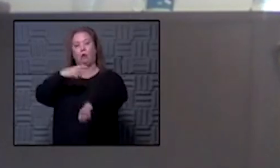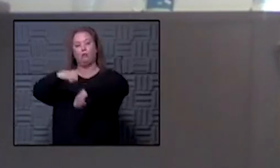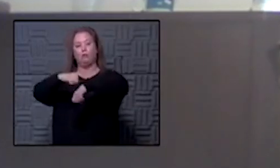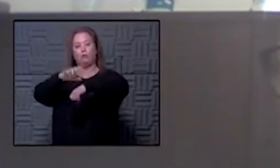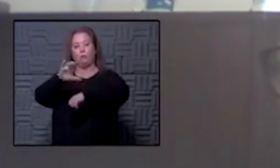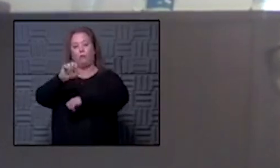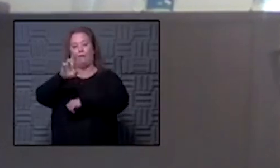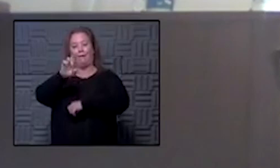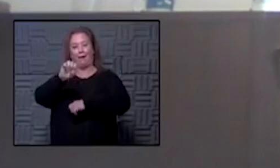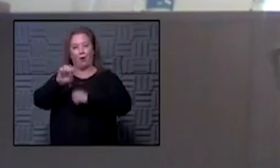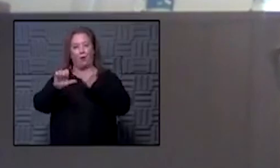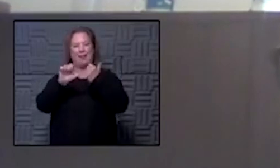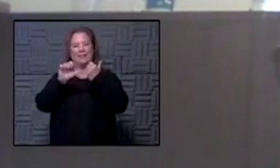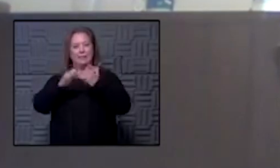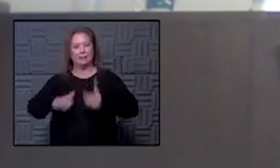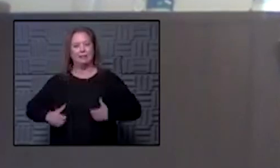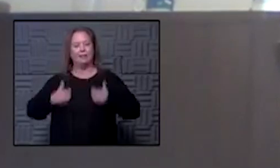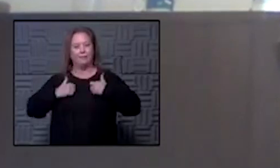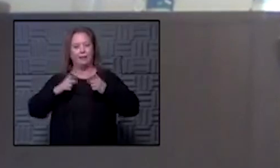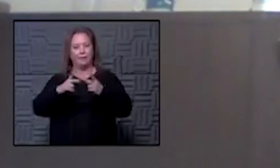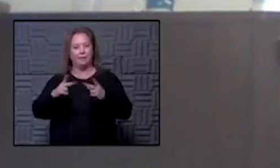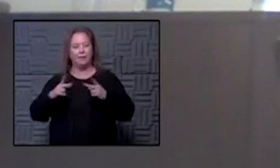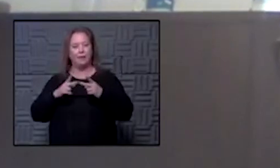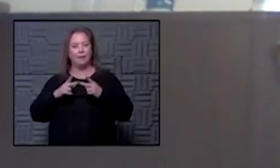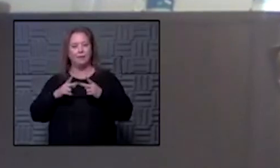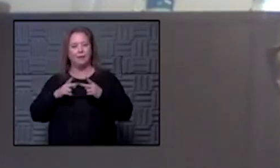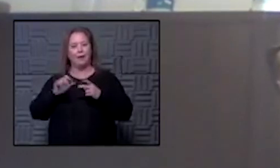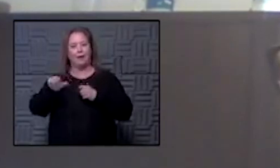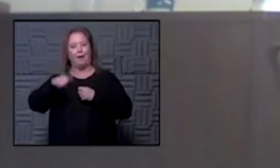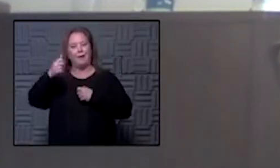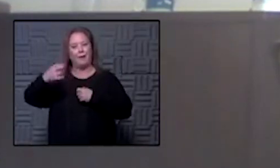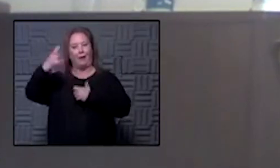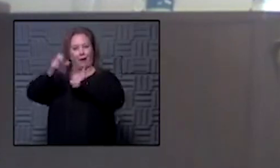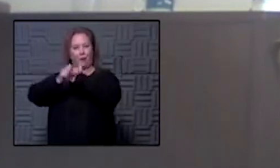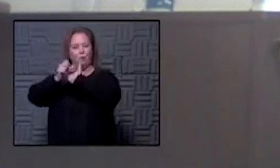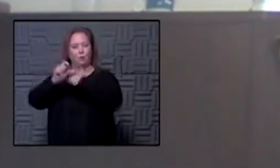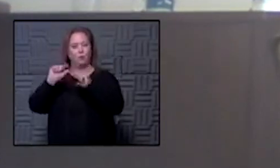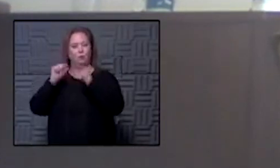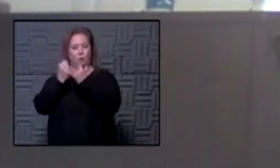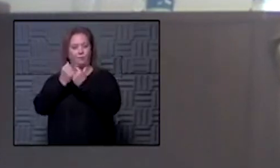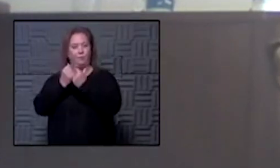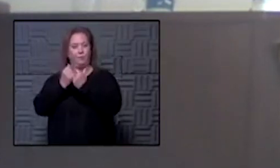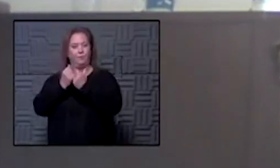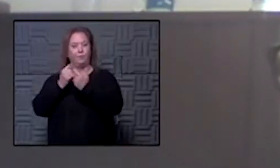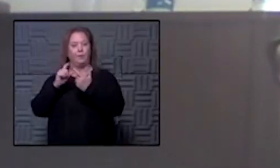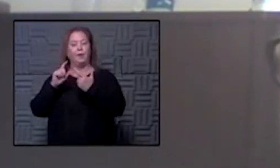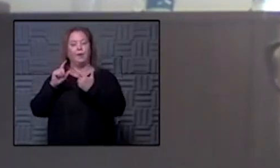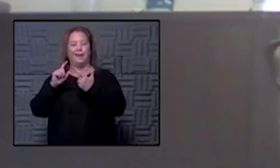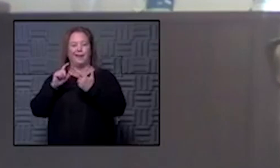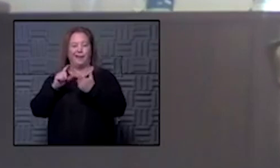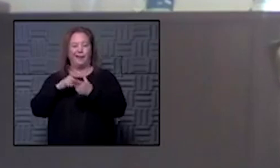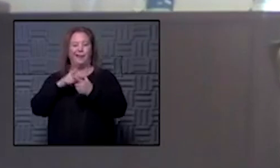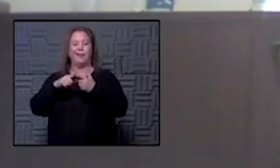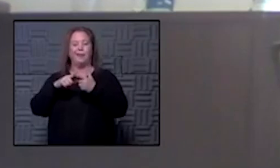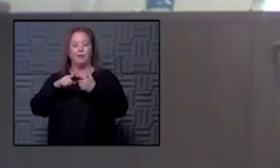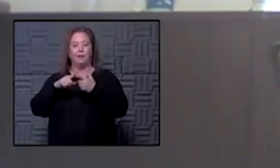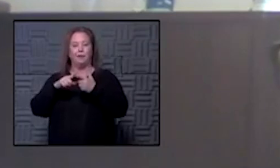and uh assisted living and things of that nature and other high risk groups and then rolling kind of over